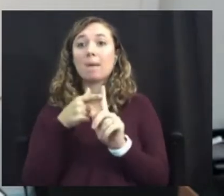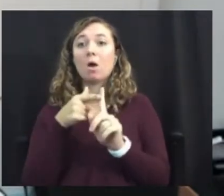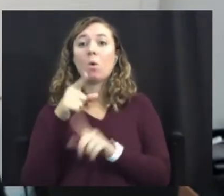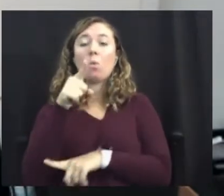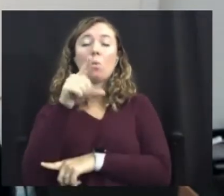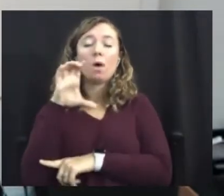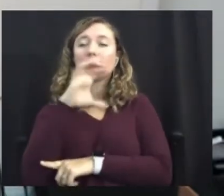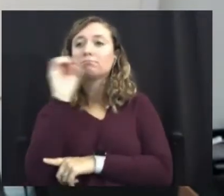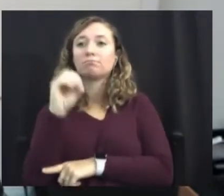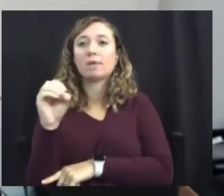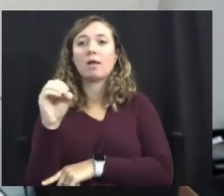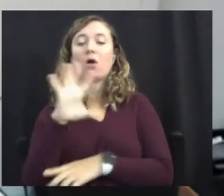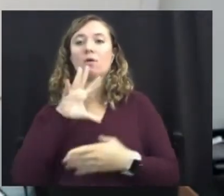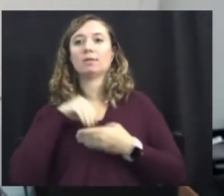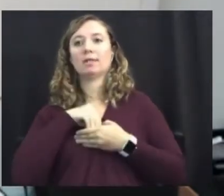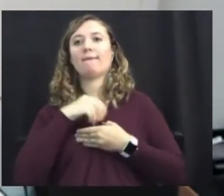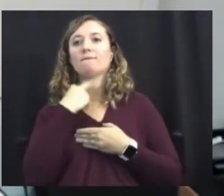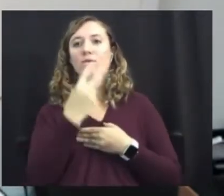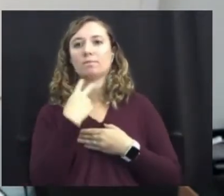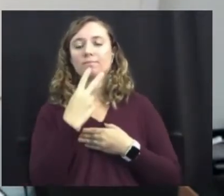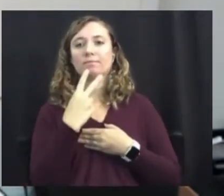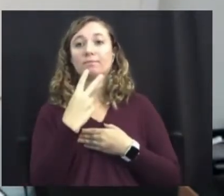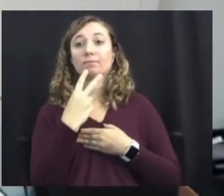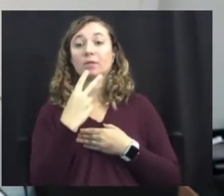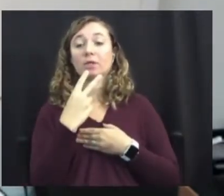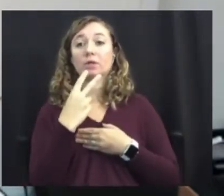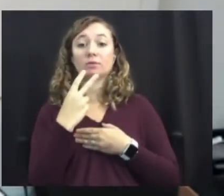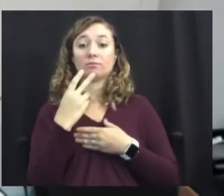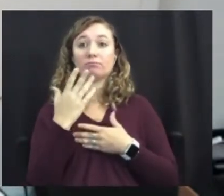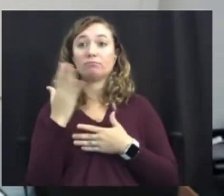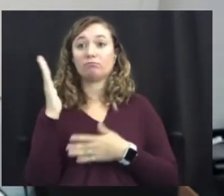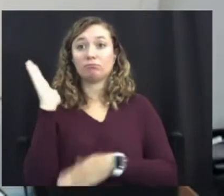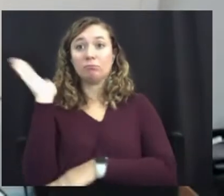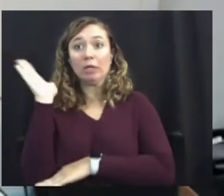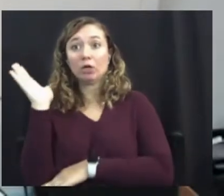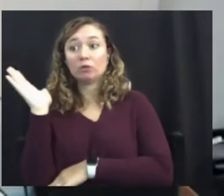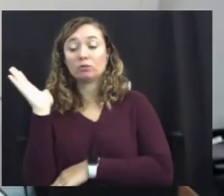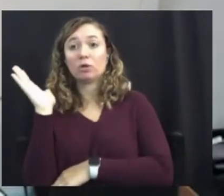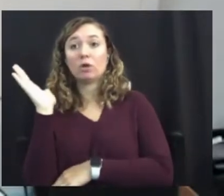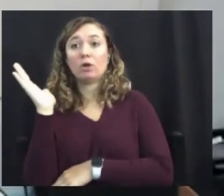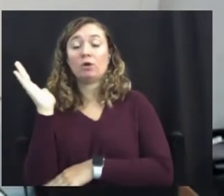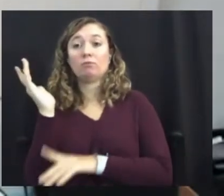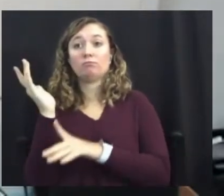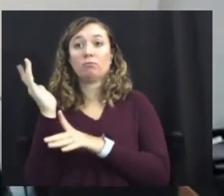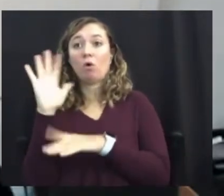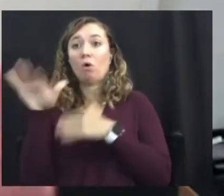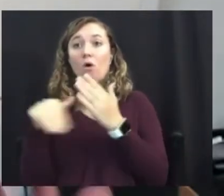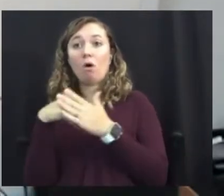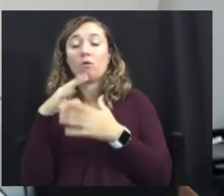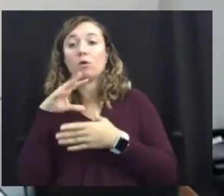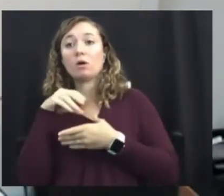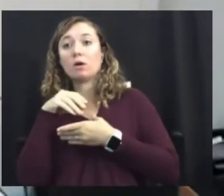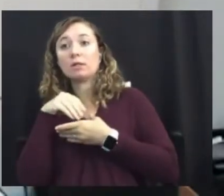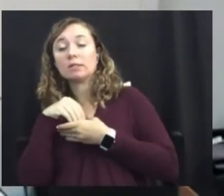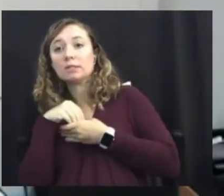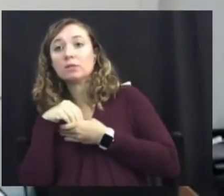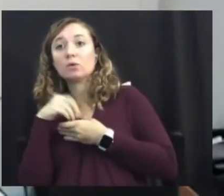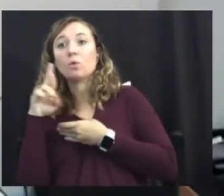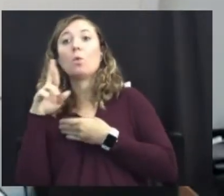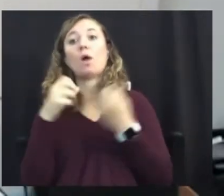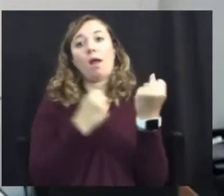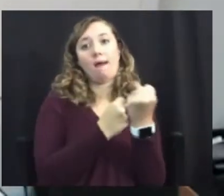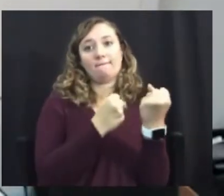facilitated entirely by autistic speakers and representatives and advocates. So with that being said,